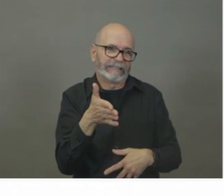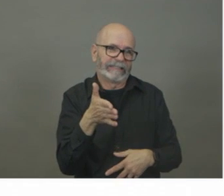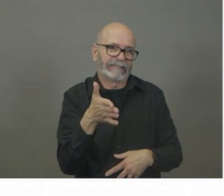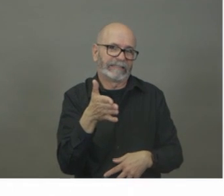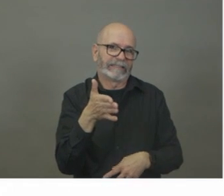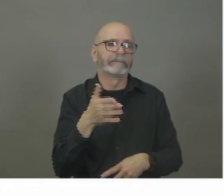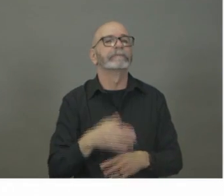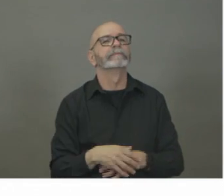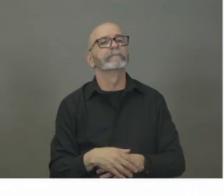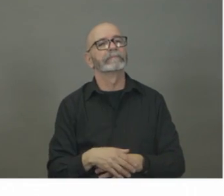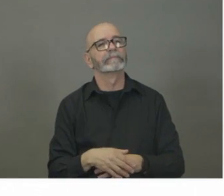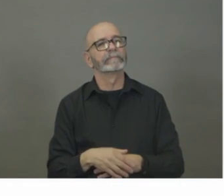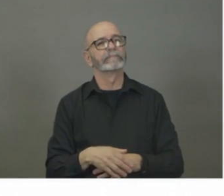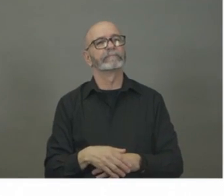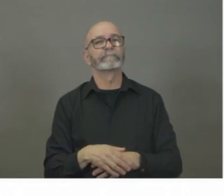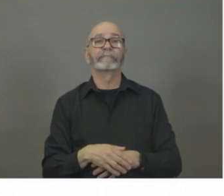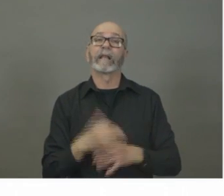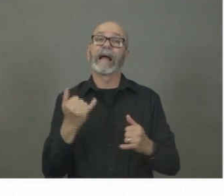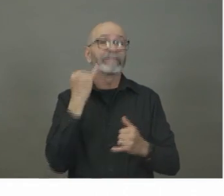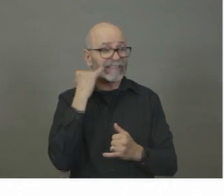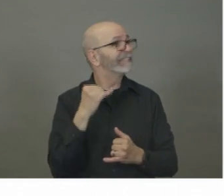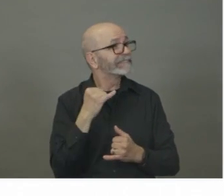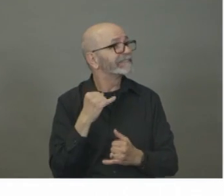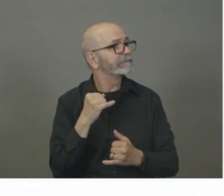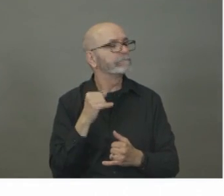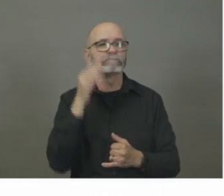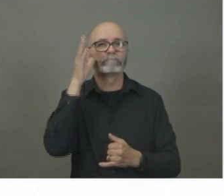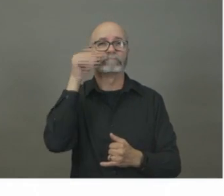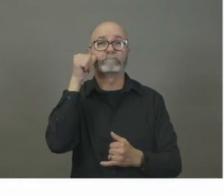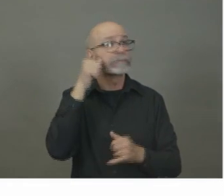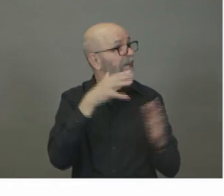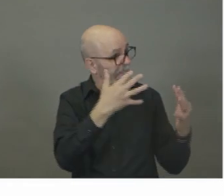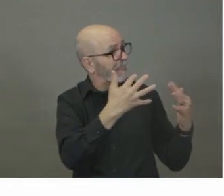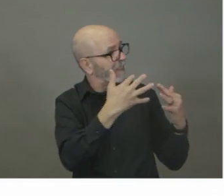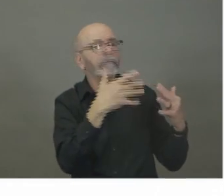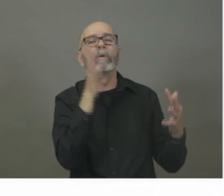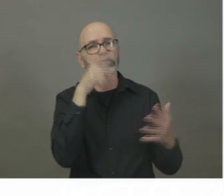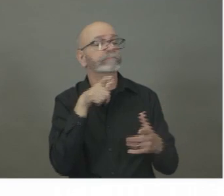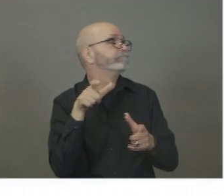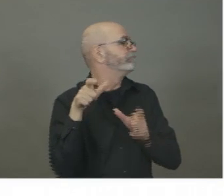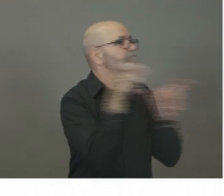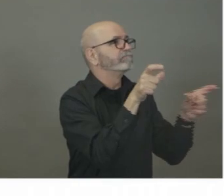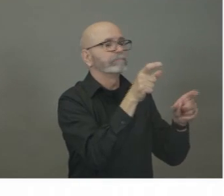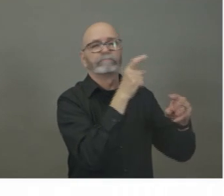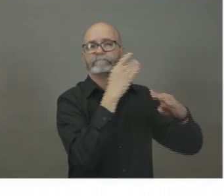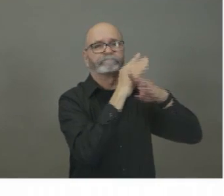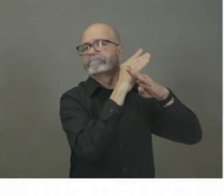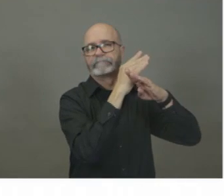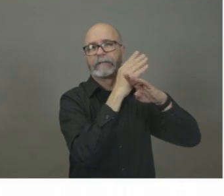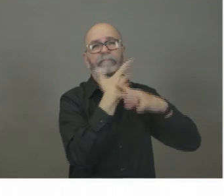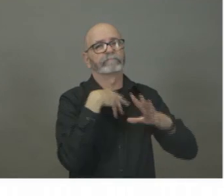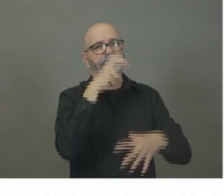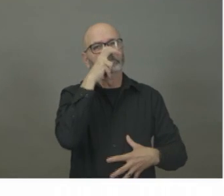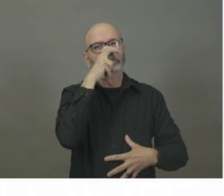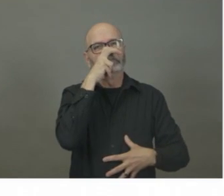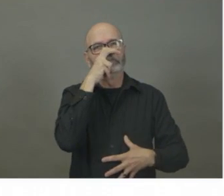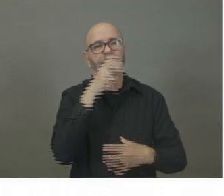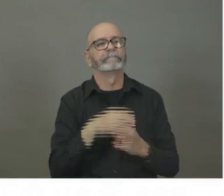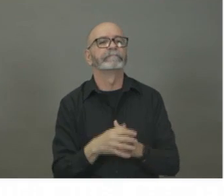back. That is a directive, ultimately, under the Health Protection Act to protect people's health. Brunswick case come through Halifax Airport? Dr.